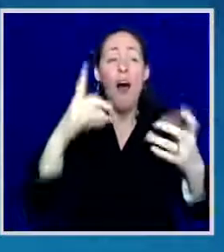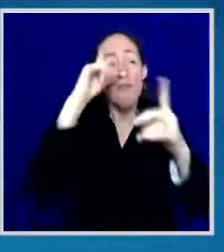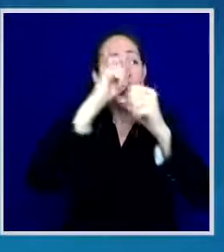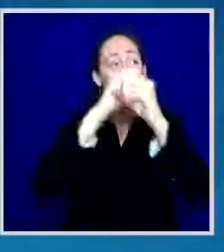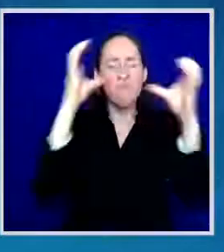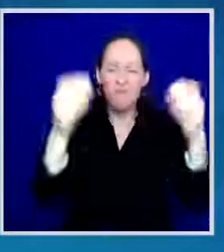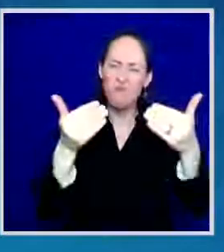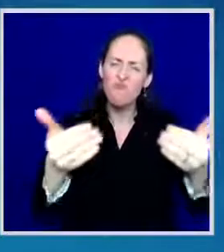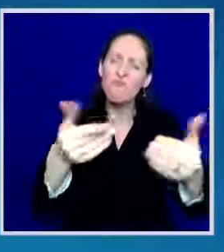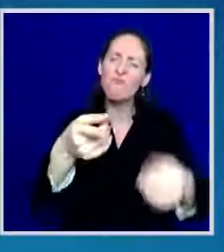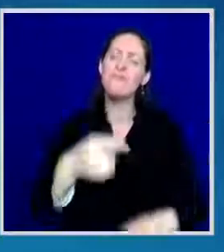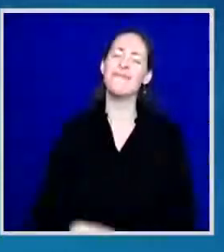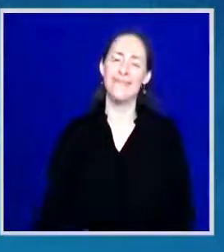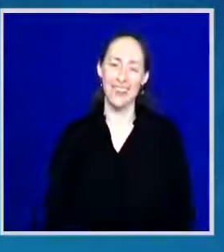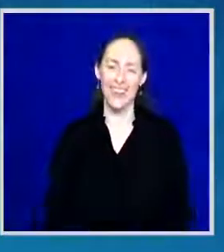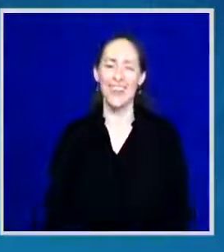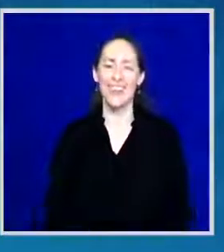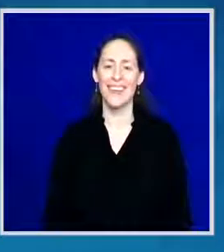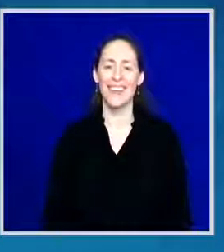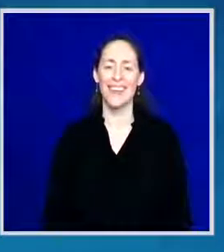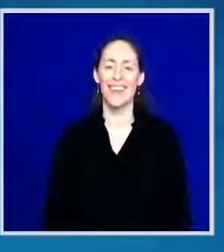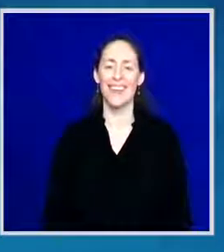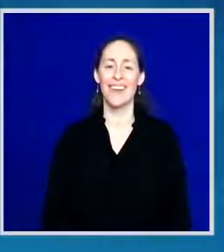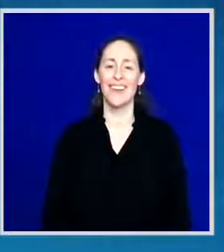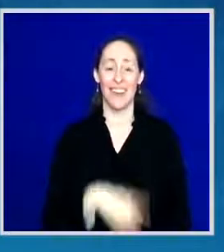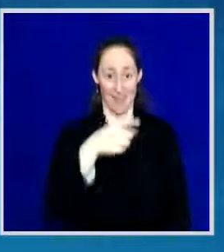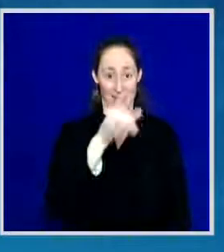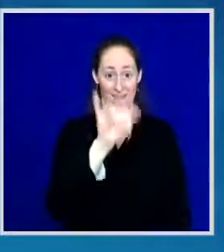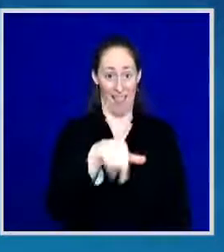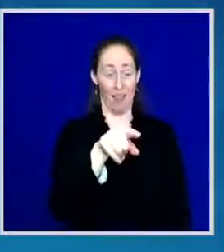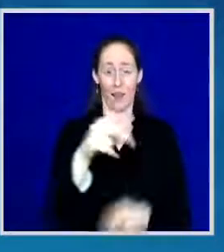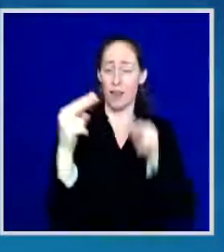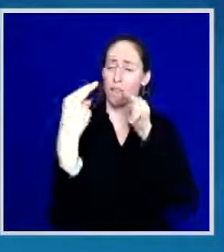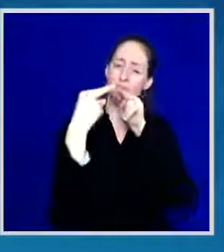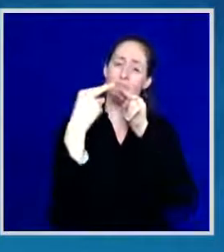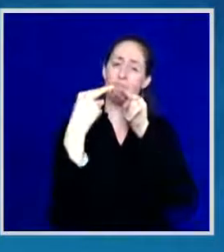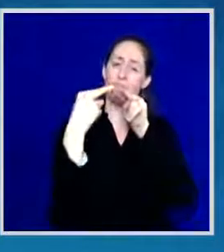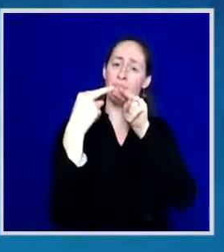And this little one looked at me in my eyes and do you know what she said?